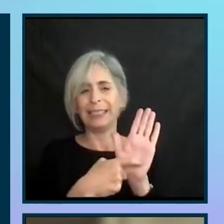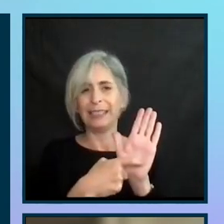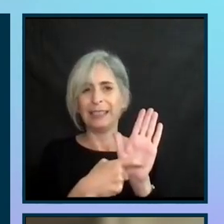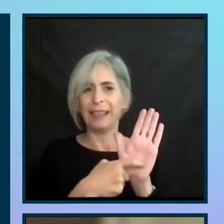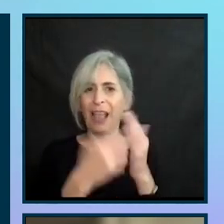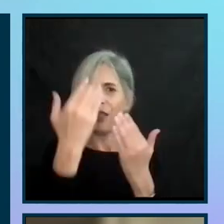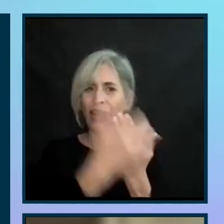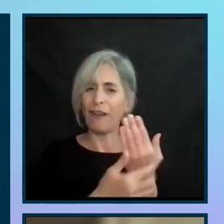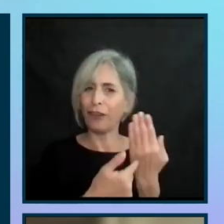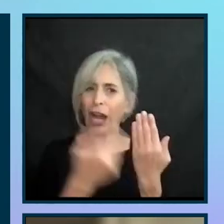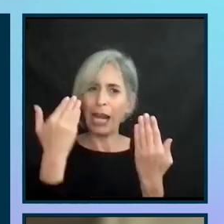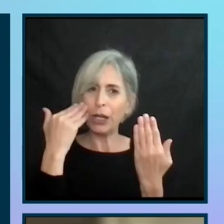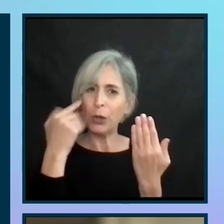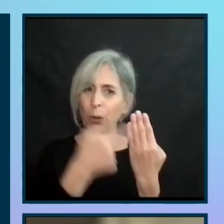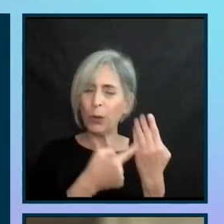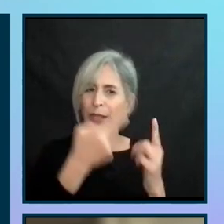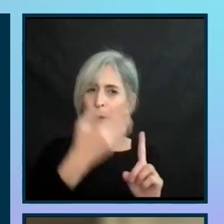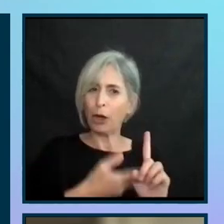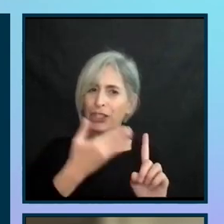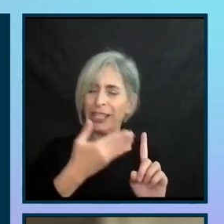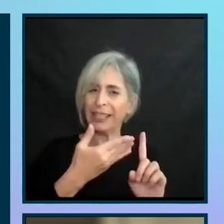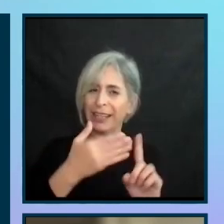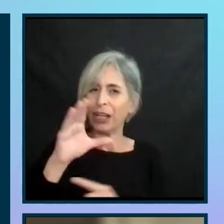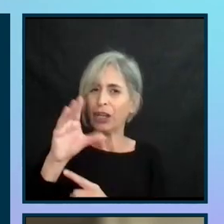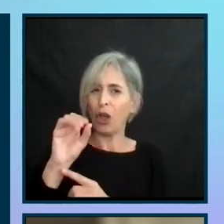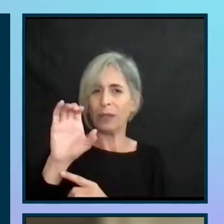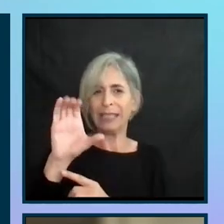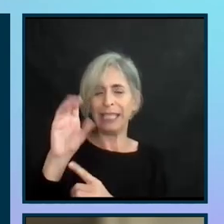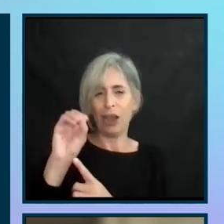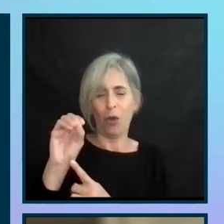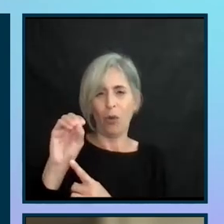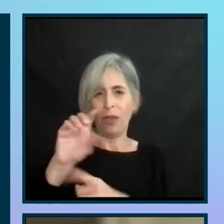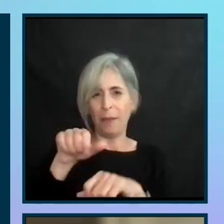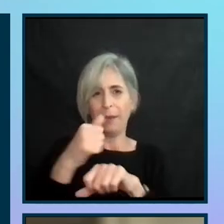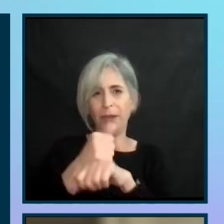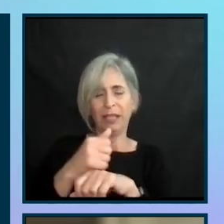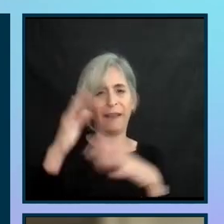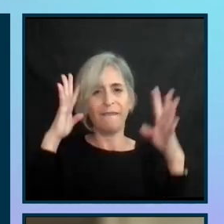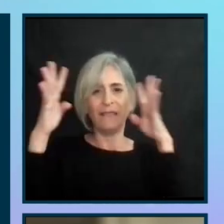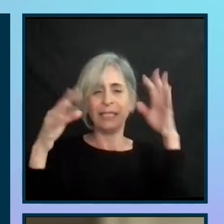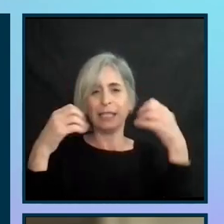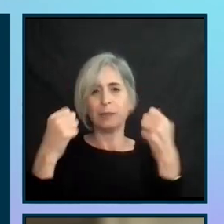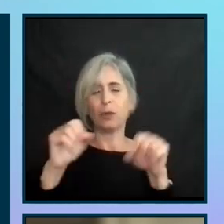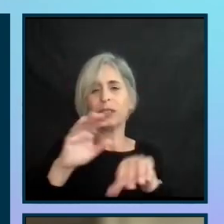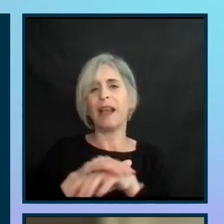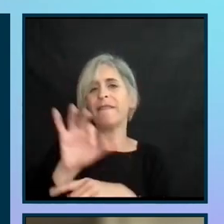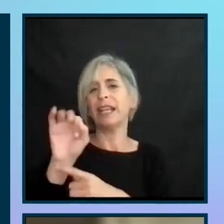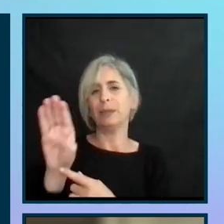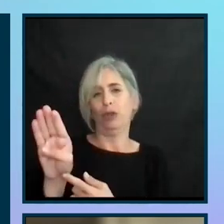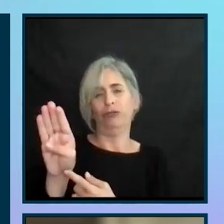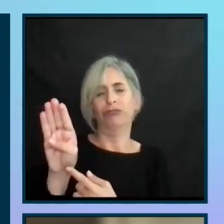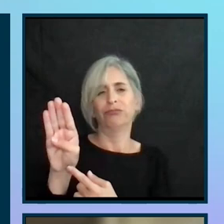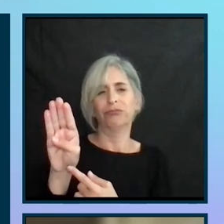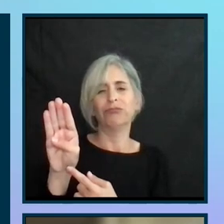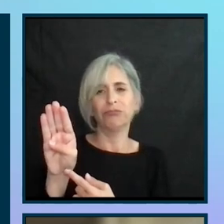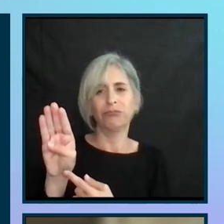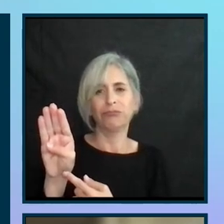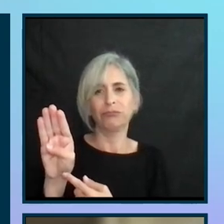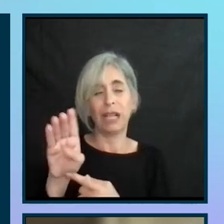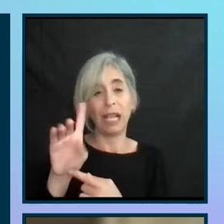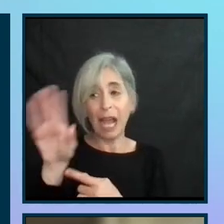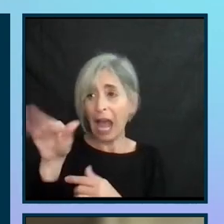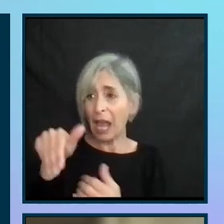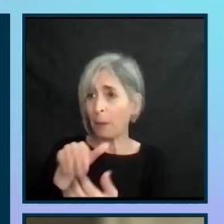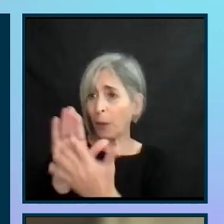on the cover. One of the co CEOs of a company that was building fantasy sports on Facebook, and approached